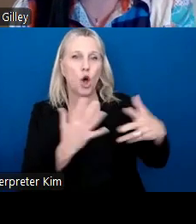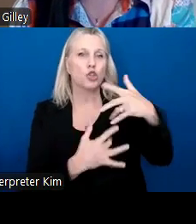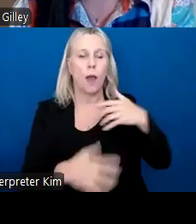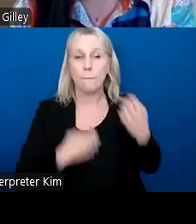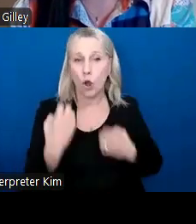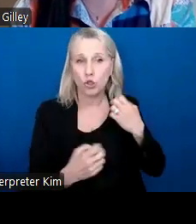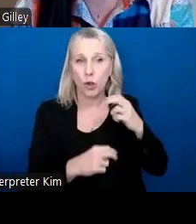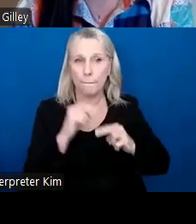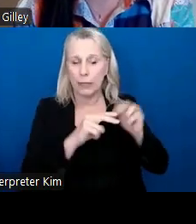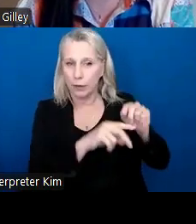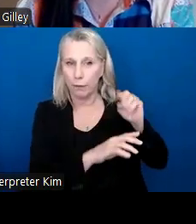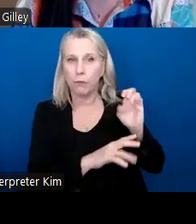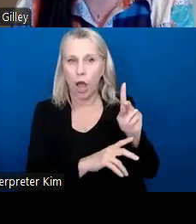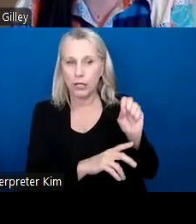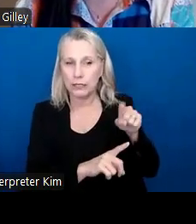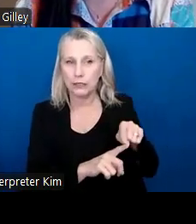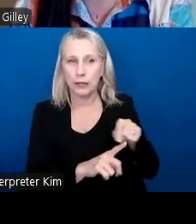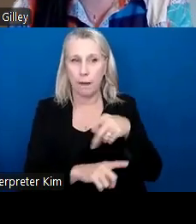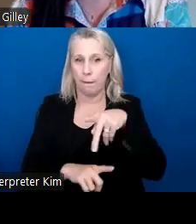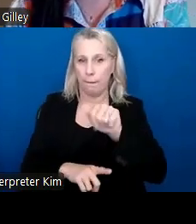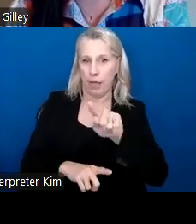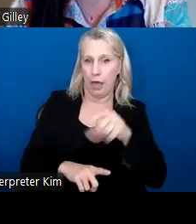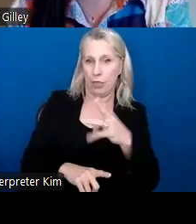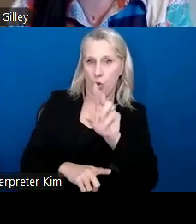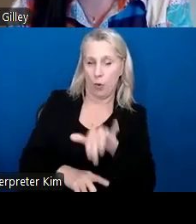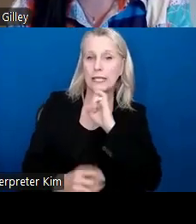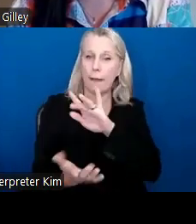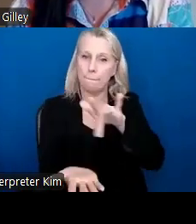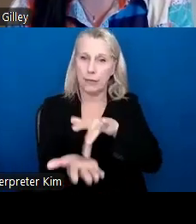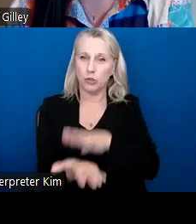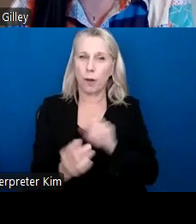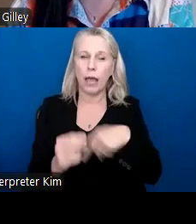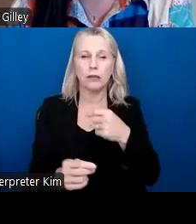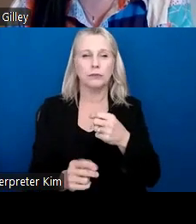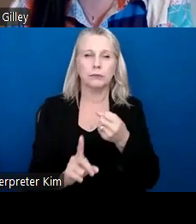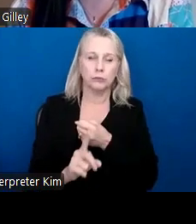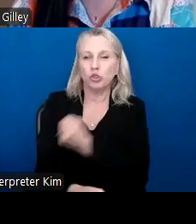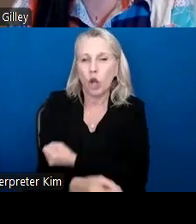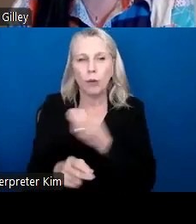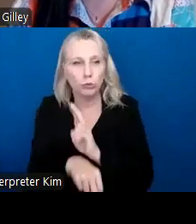Pathways starts in middle school, teaching more about substance abuse. So